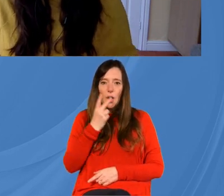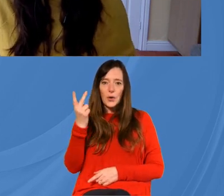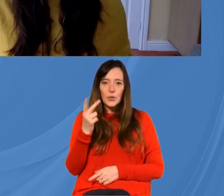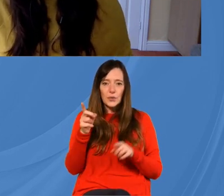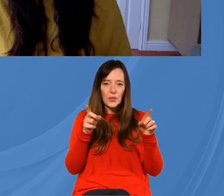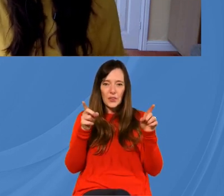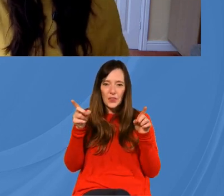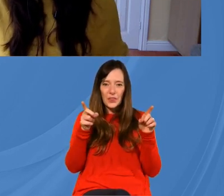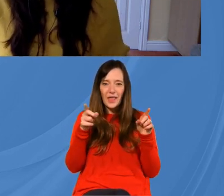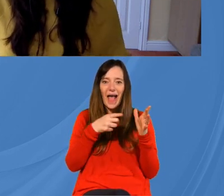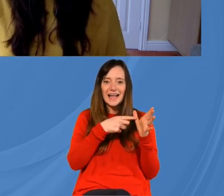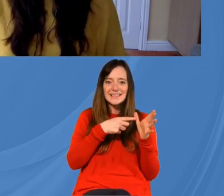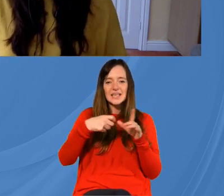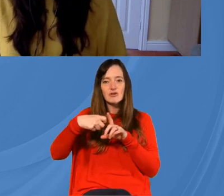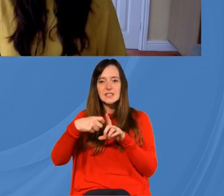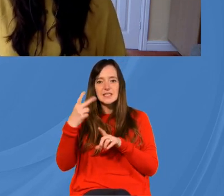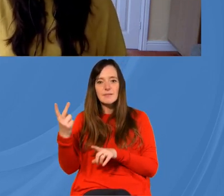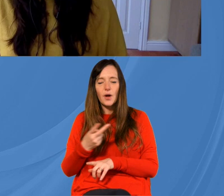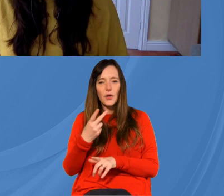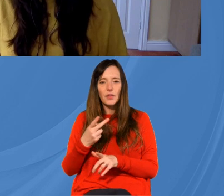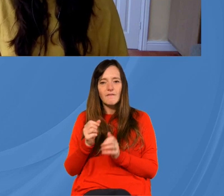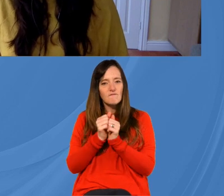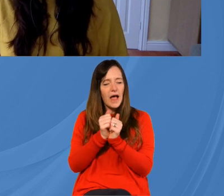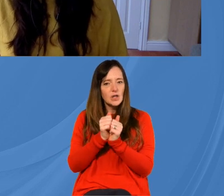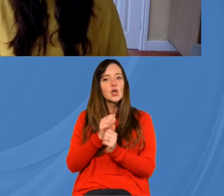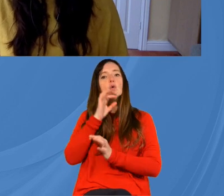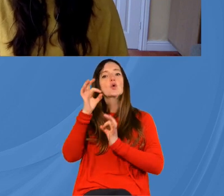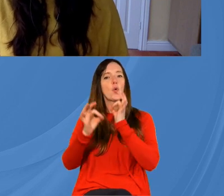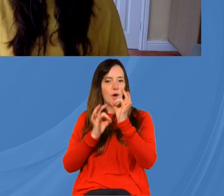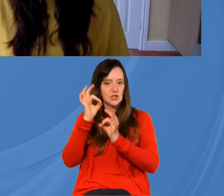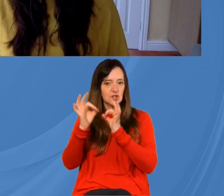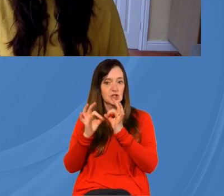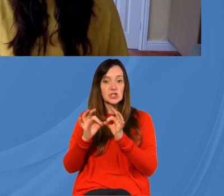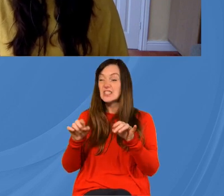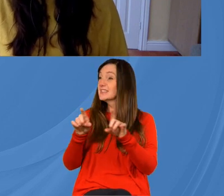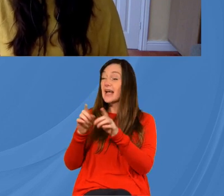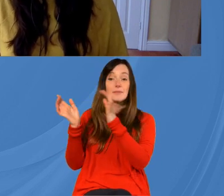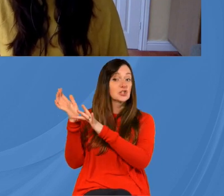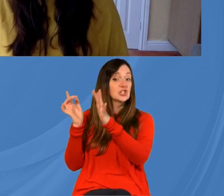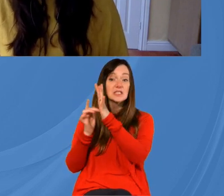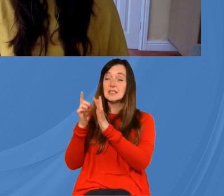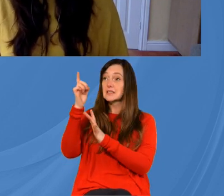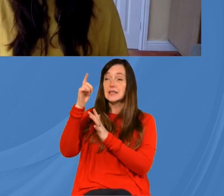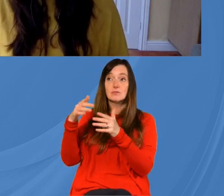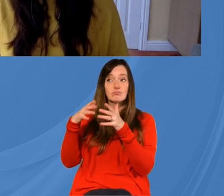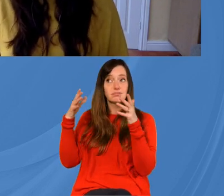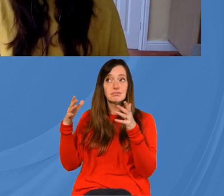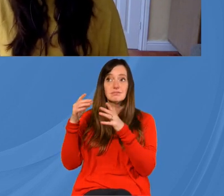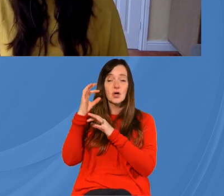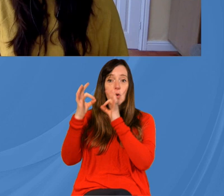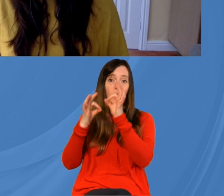a massive part of our evangelism and randy says actually that's a central part of jesus evangelism as well isn't it he was a great question asker